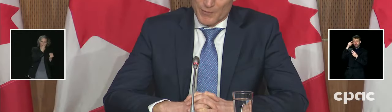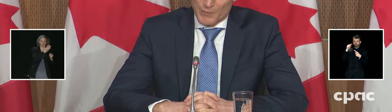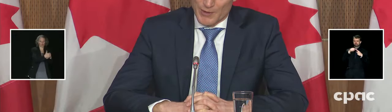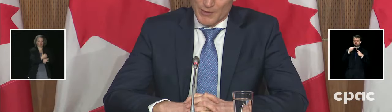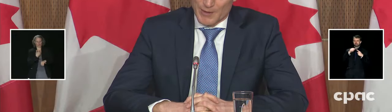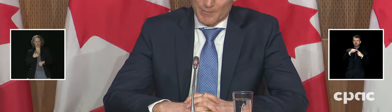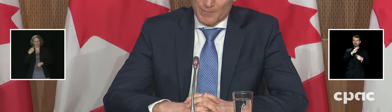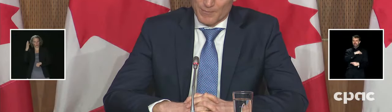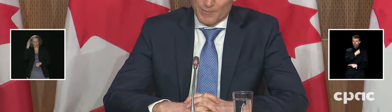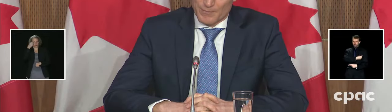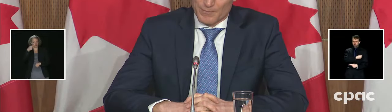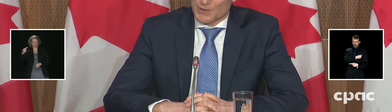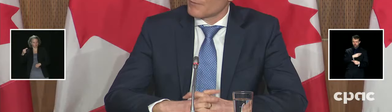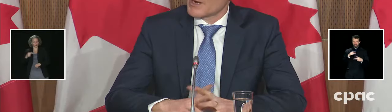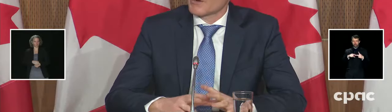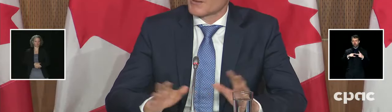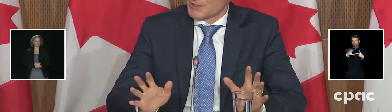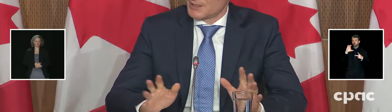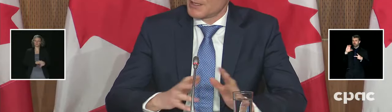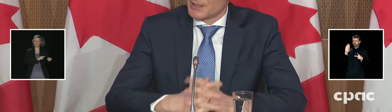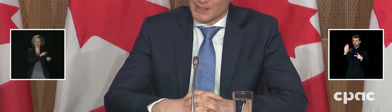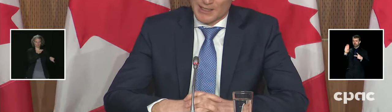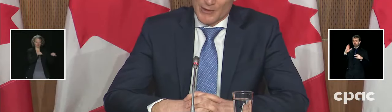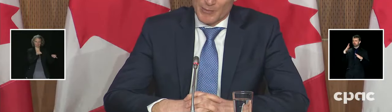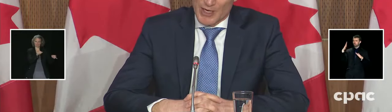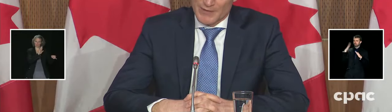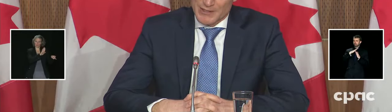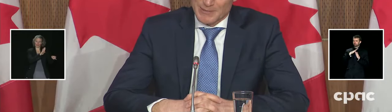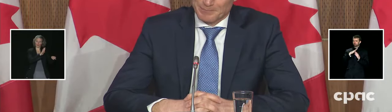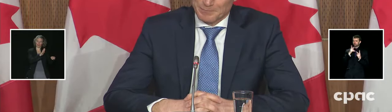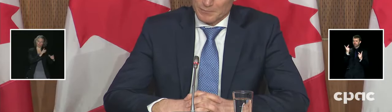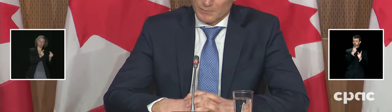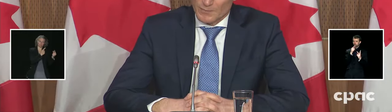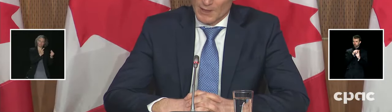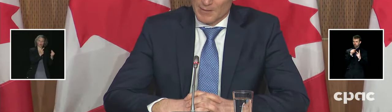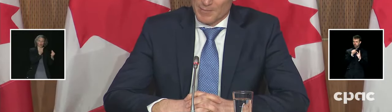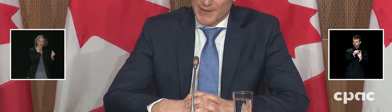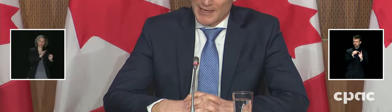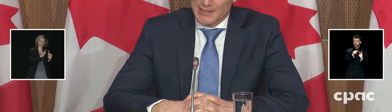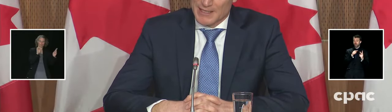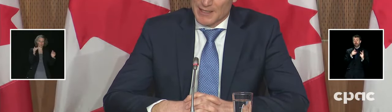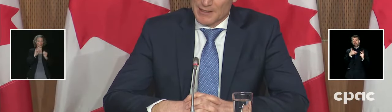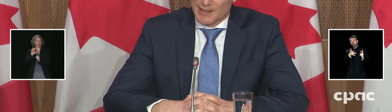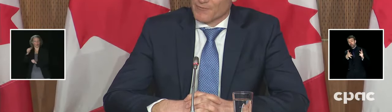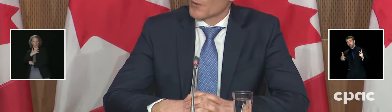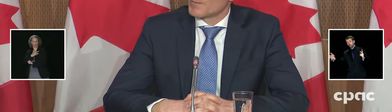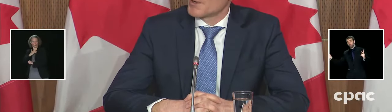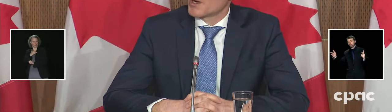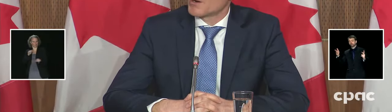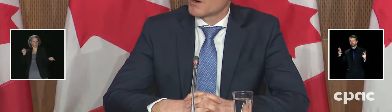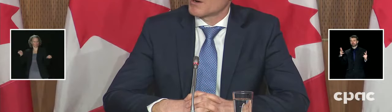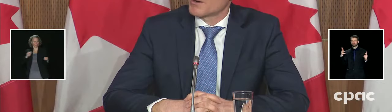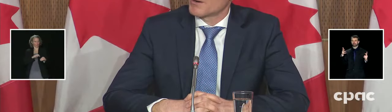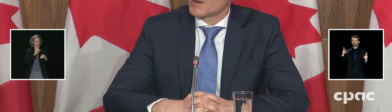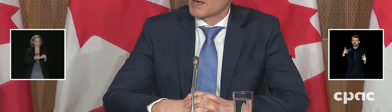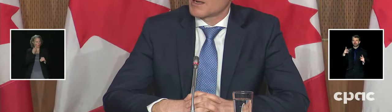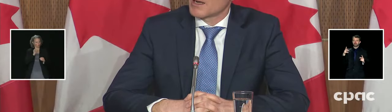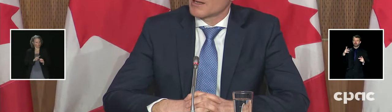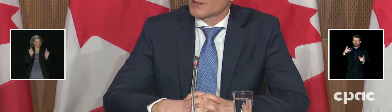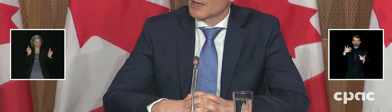different outcomes in other provinces. But that has informed our